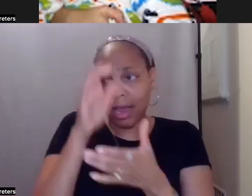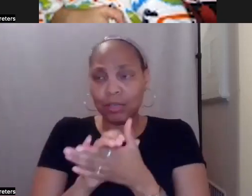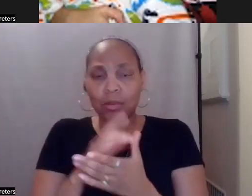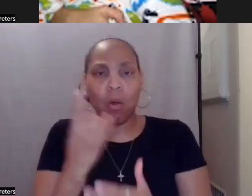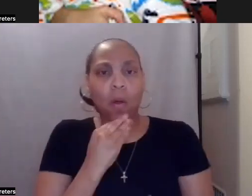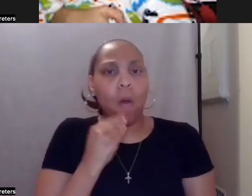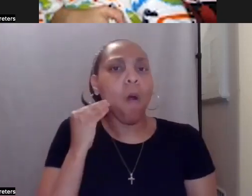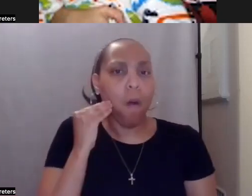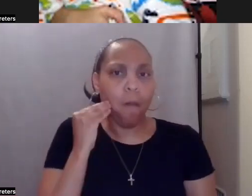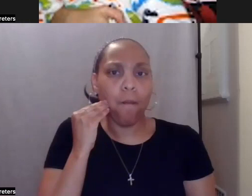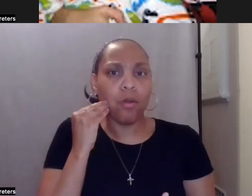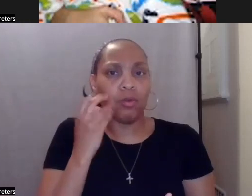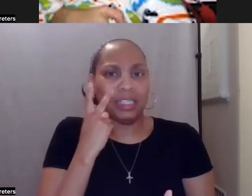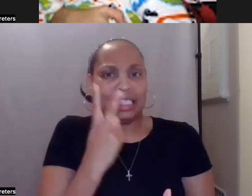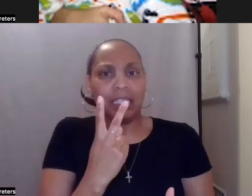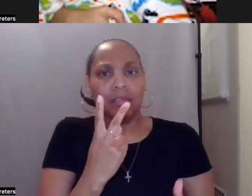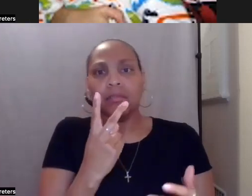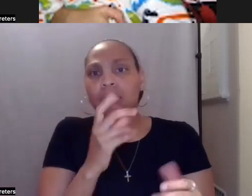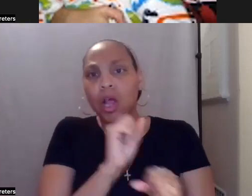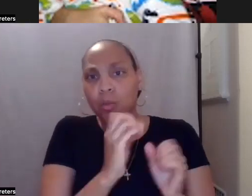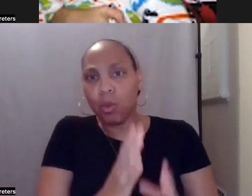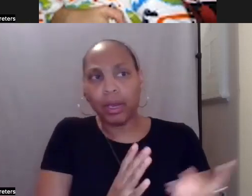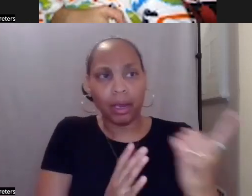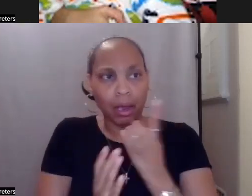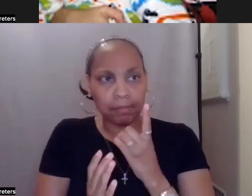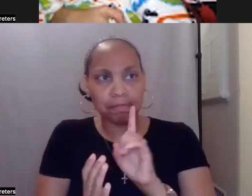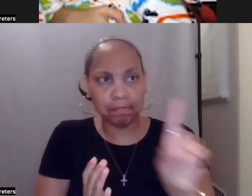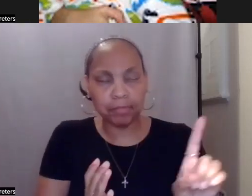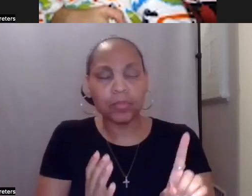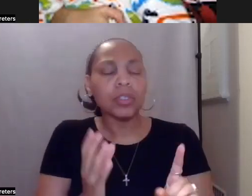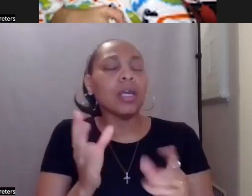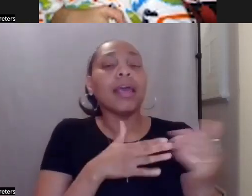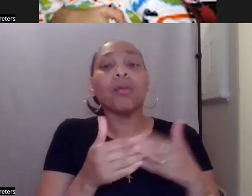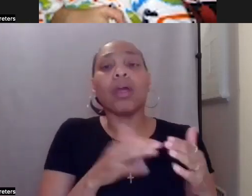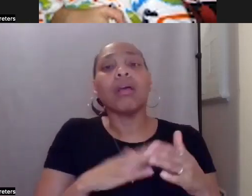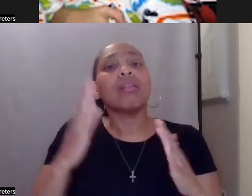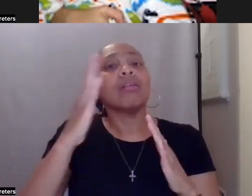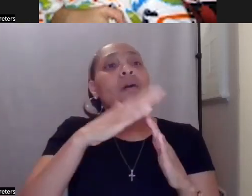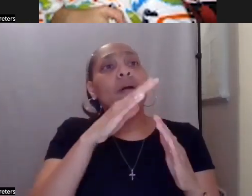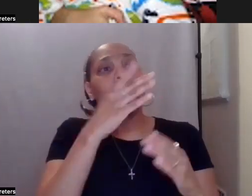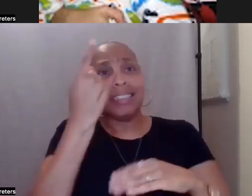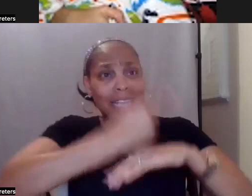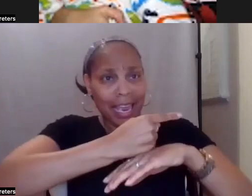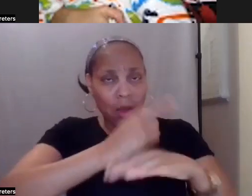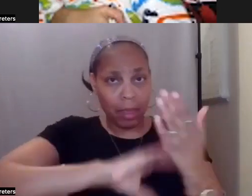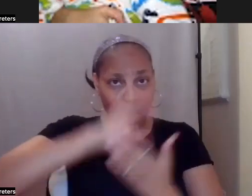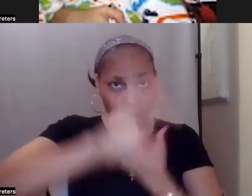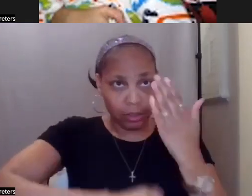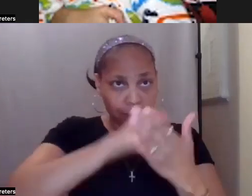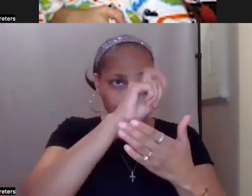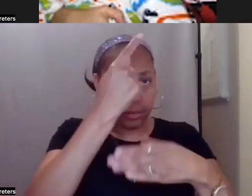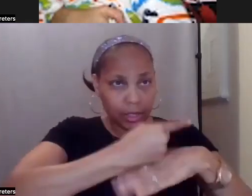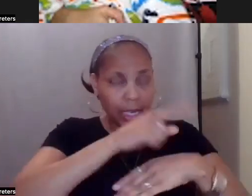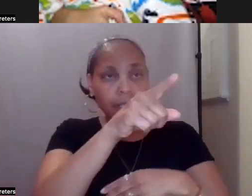and leaves each day. So at the top of each date, I would write what Joe would be doing that day. Um, you know, is he